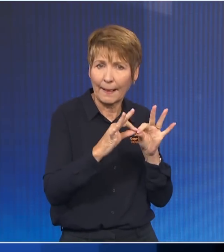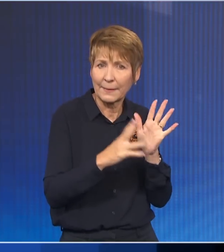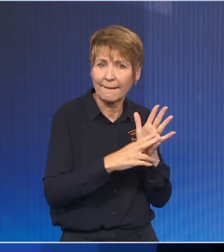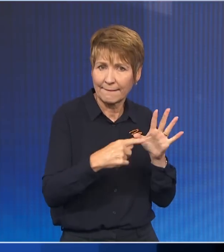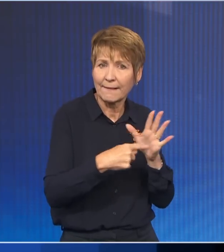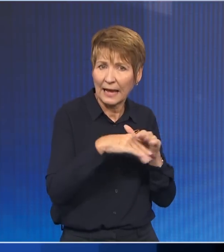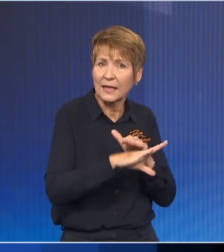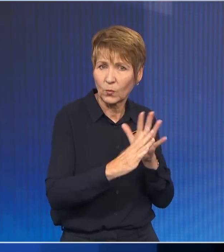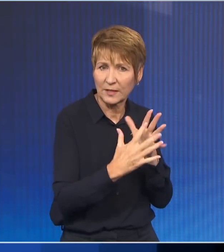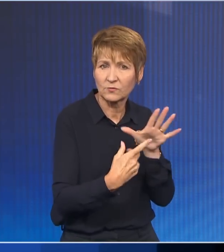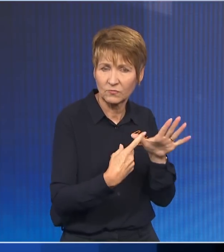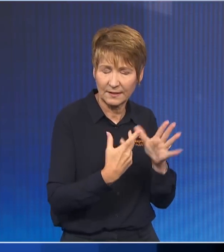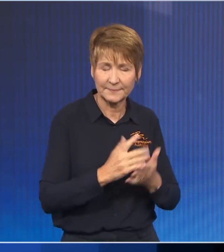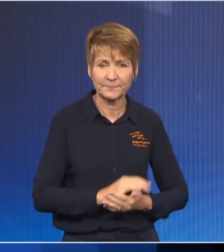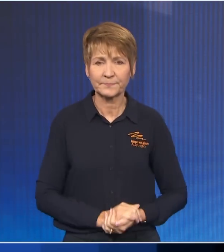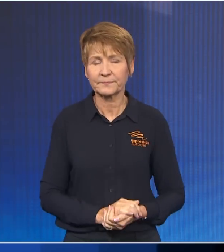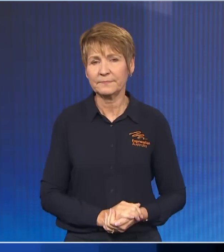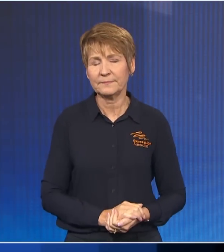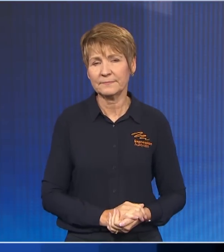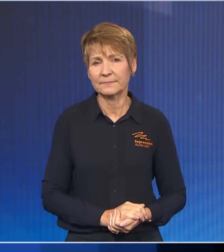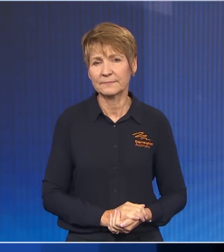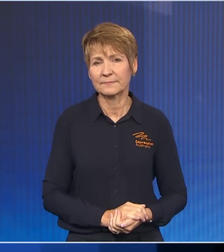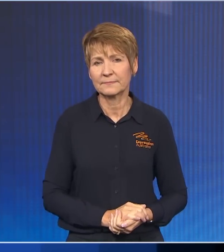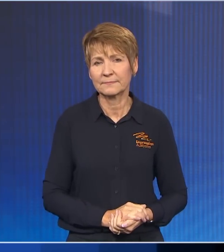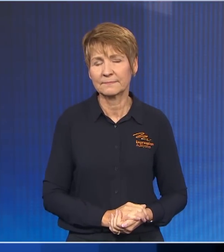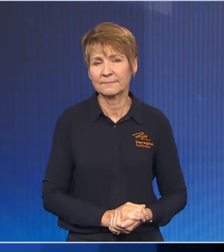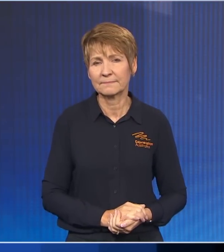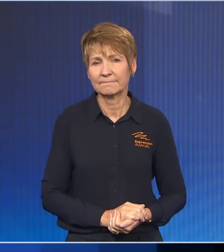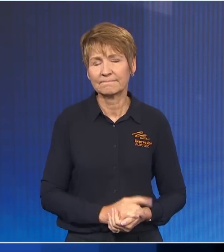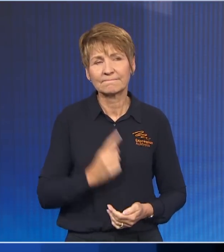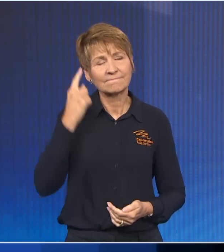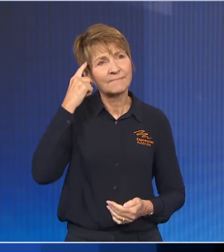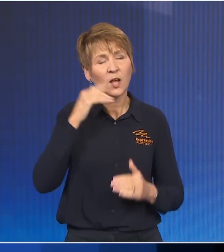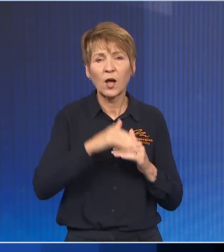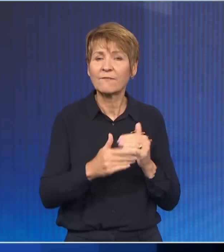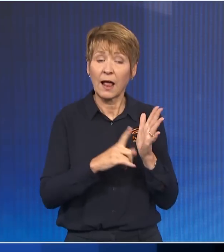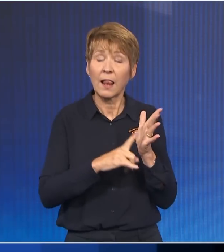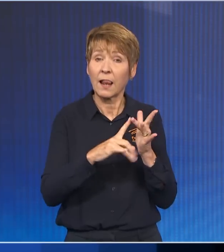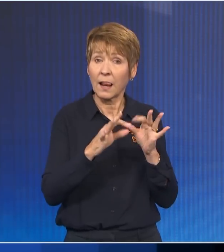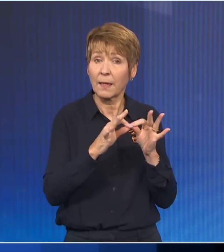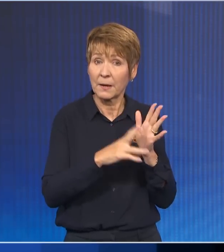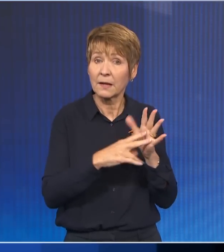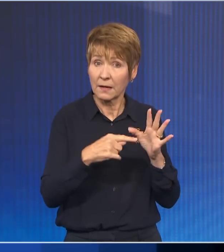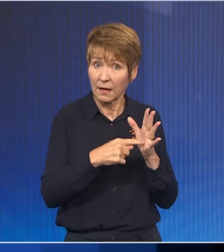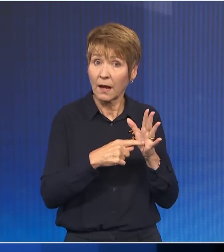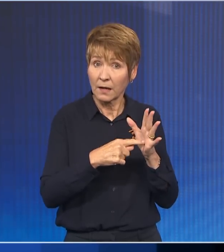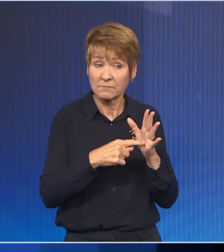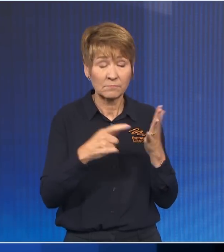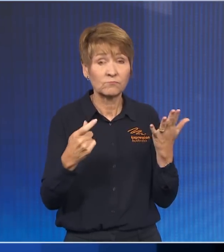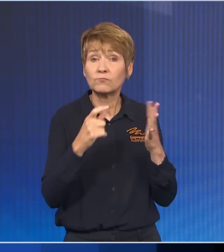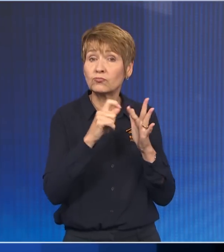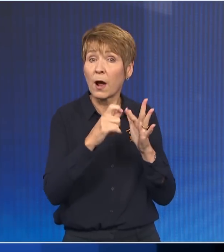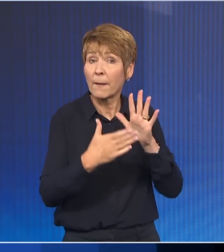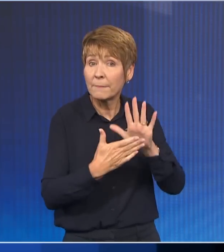look at the Australia that we hand over to the incoming Labor government, I am